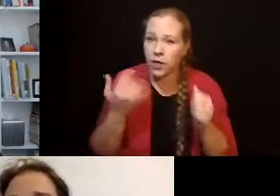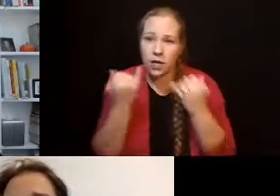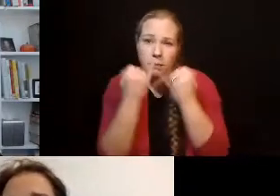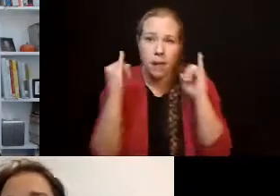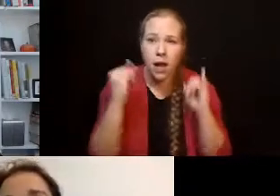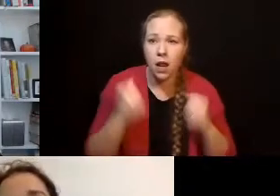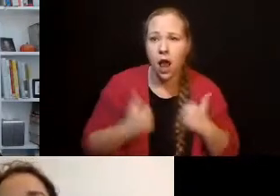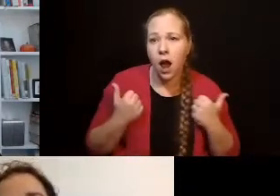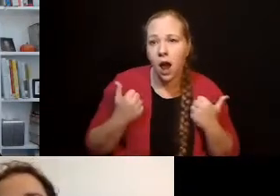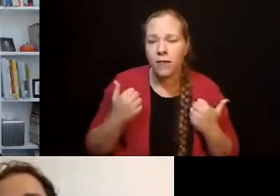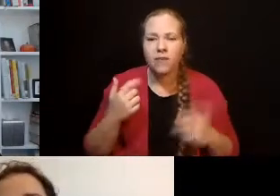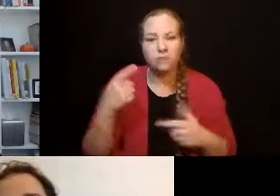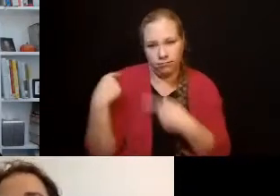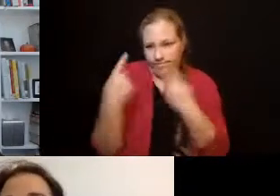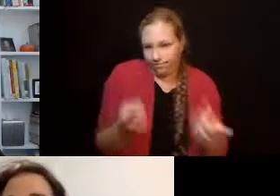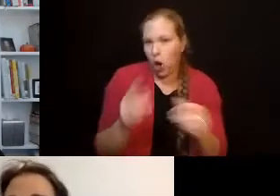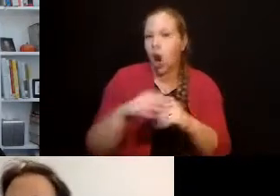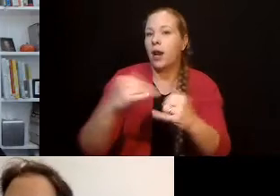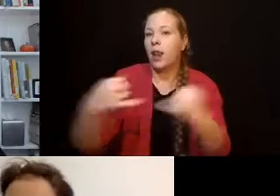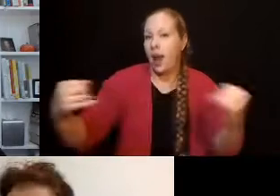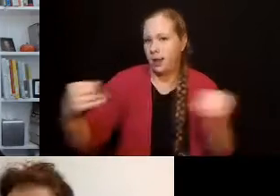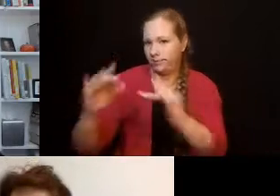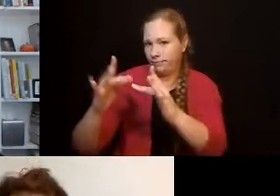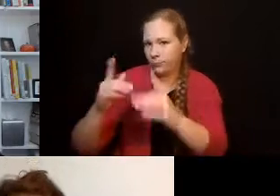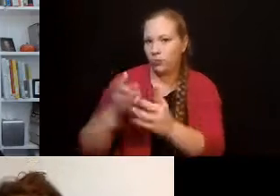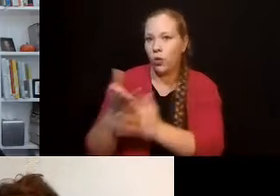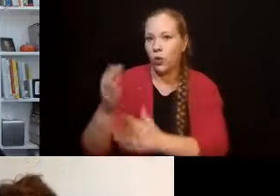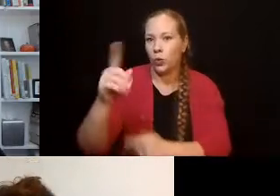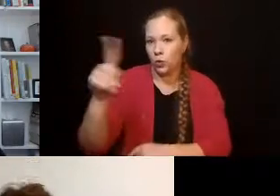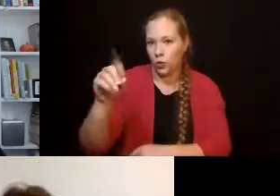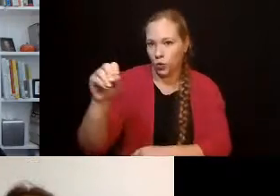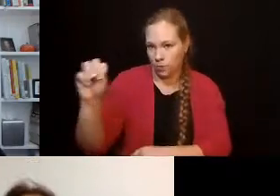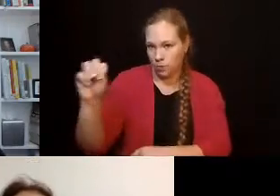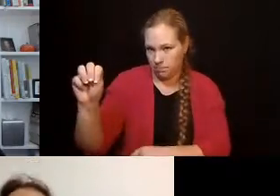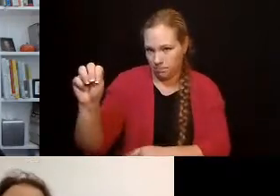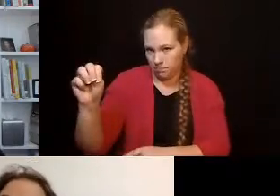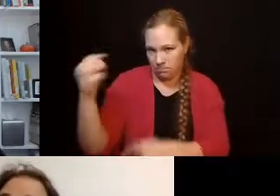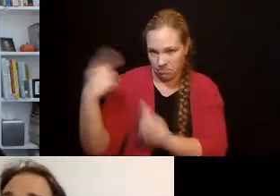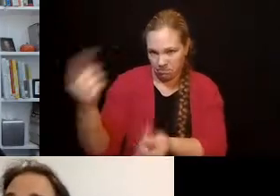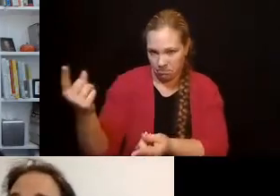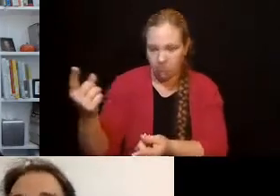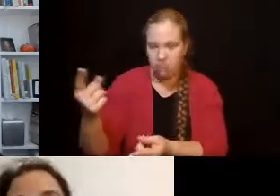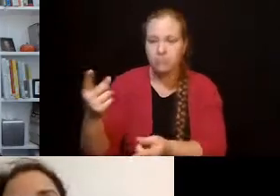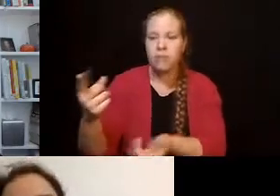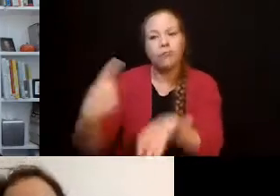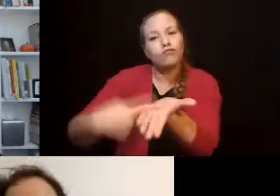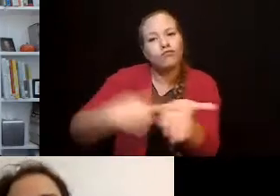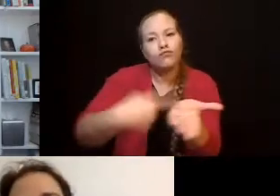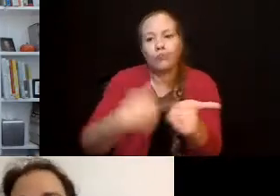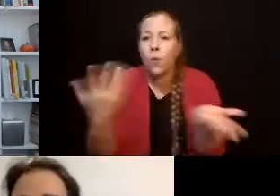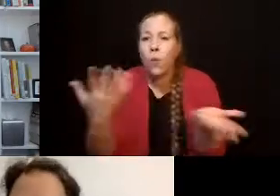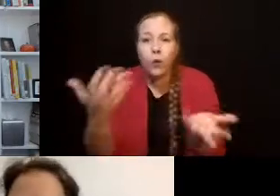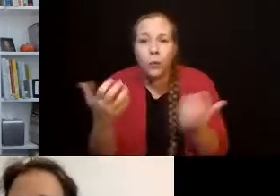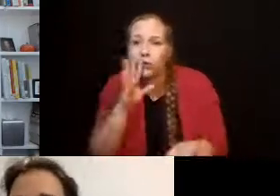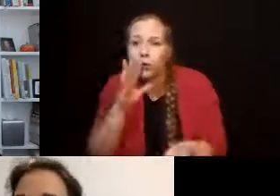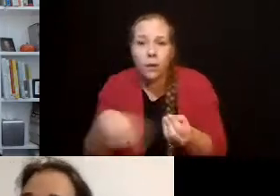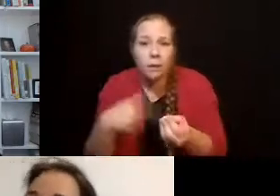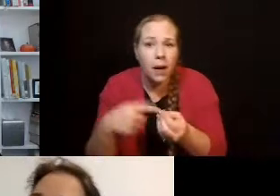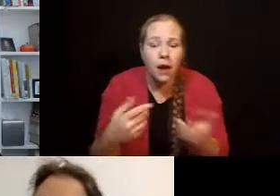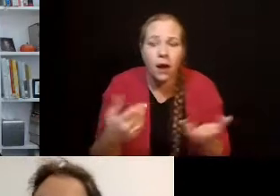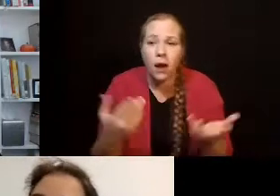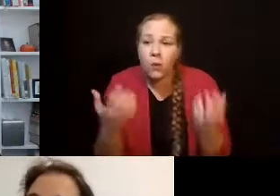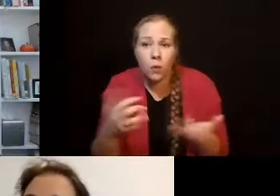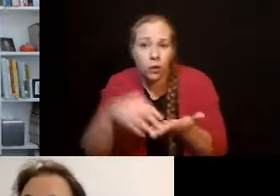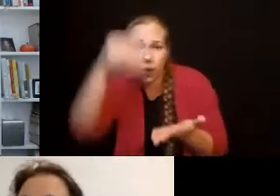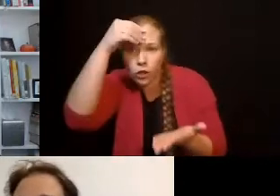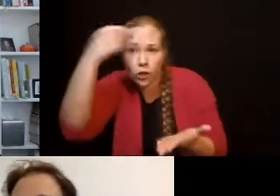Zoom since COVID started. And they do great. And they decide what's important and what they want to learn. So,